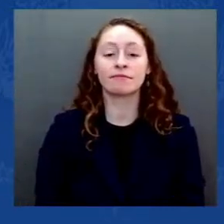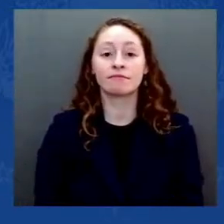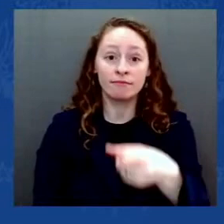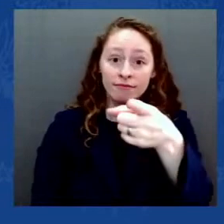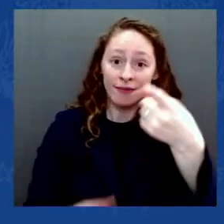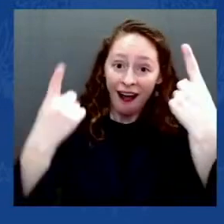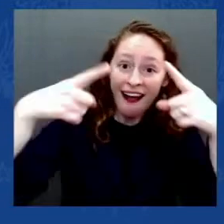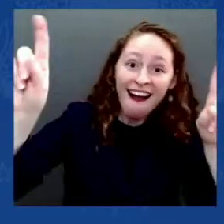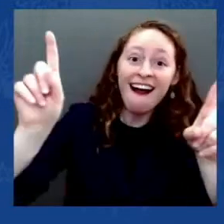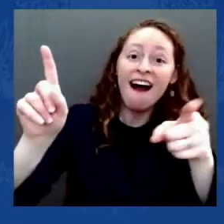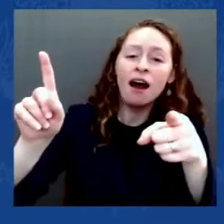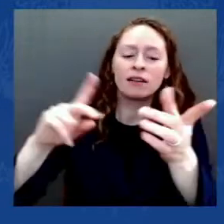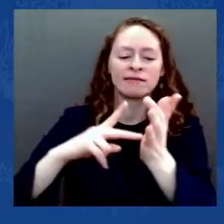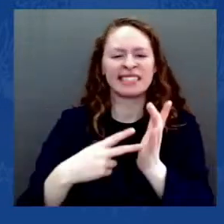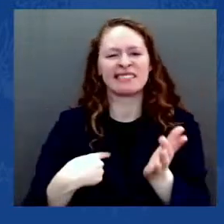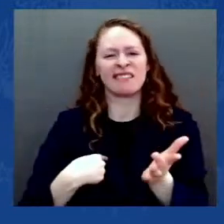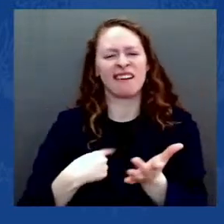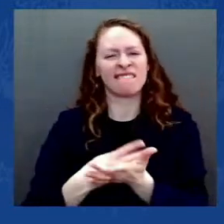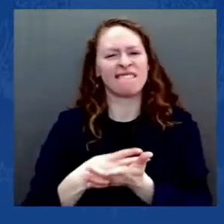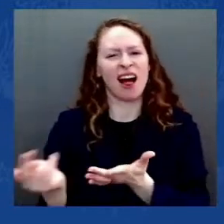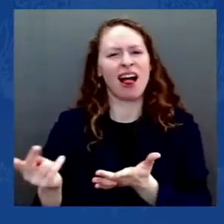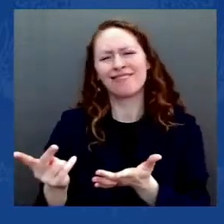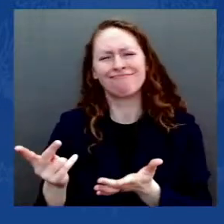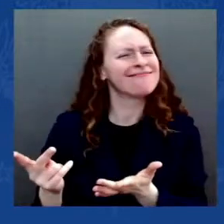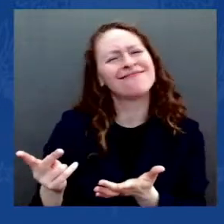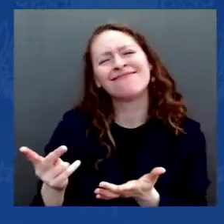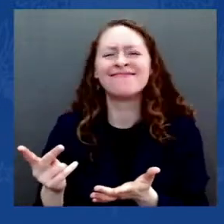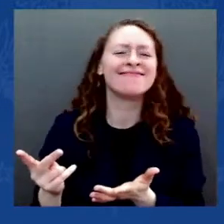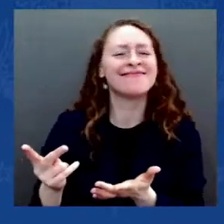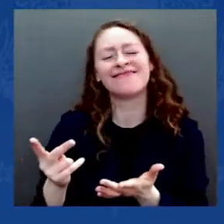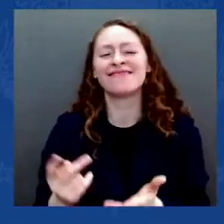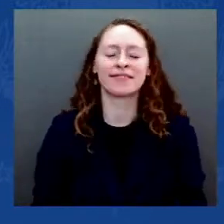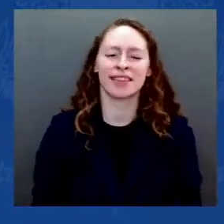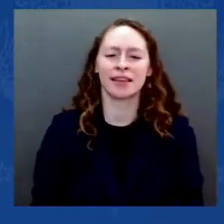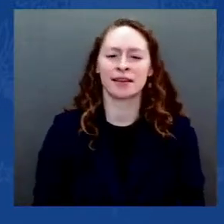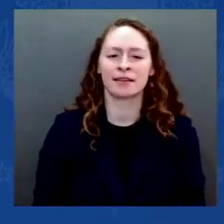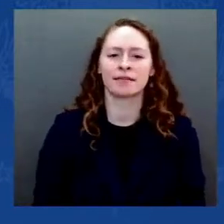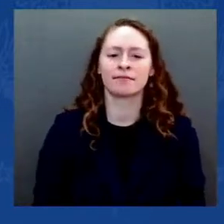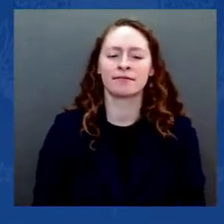If I hold you down, I somehow lift myself up.